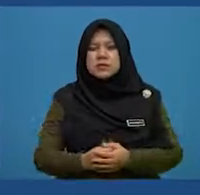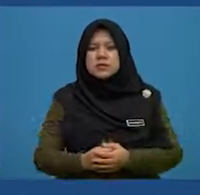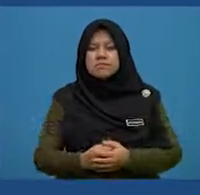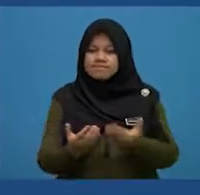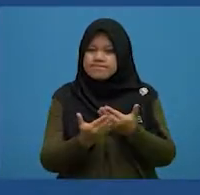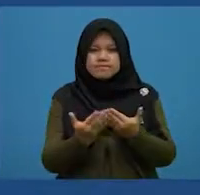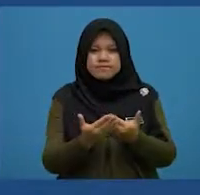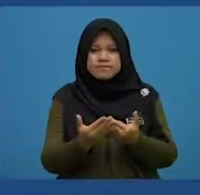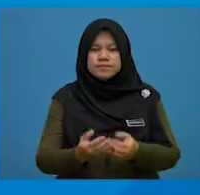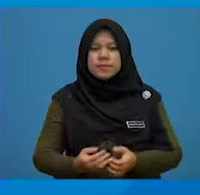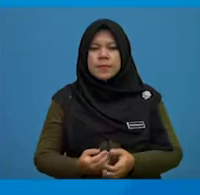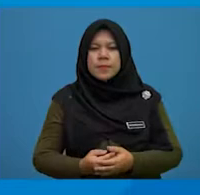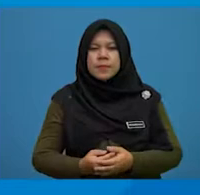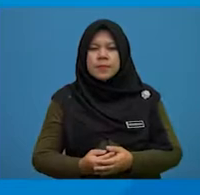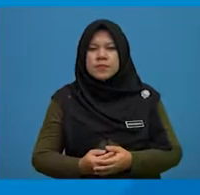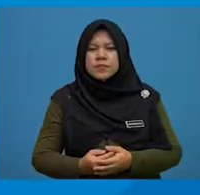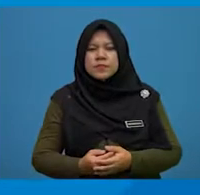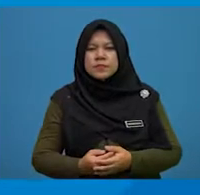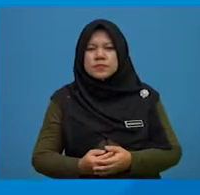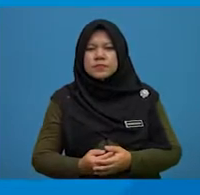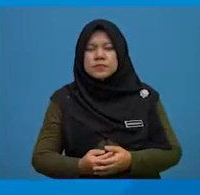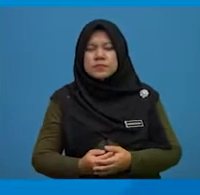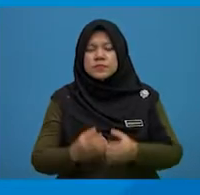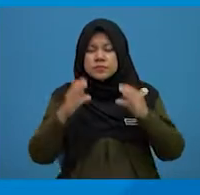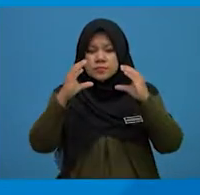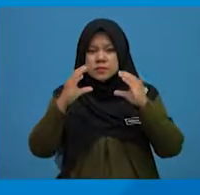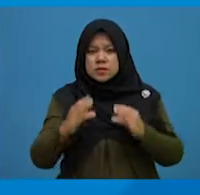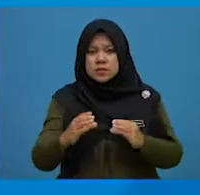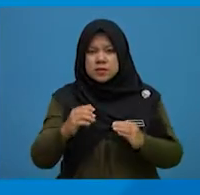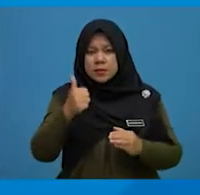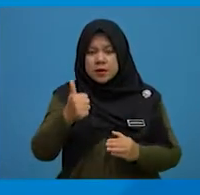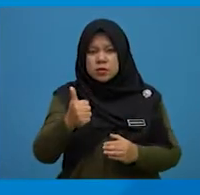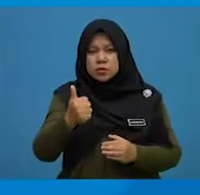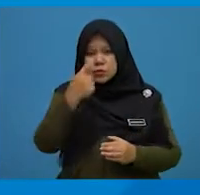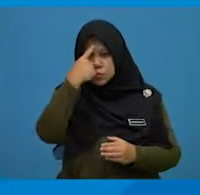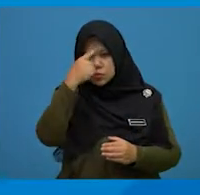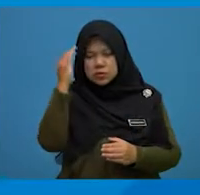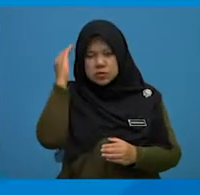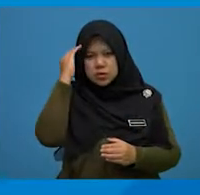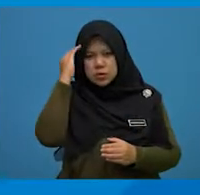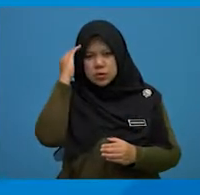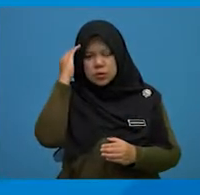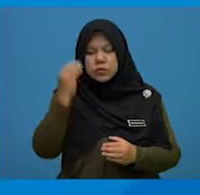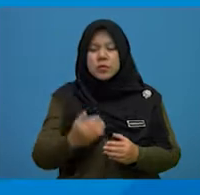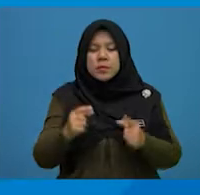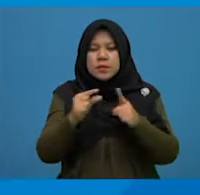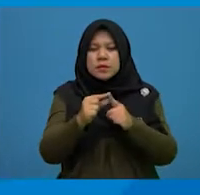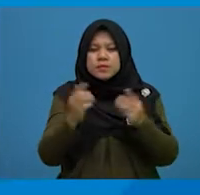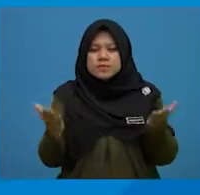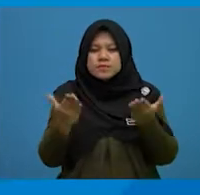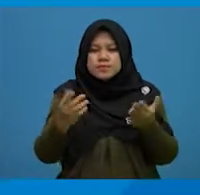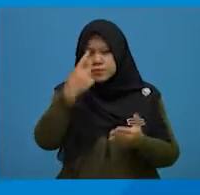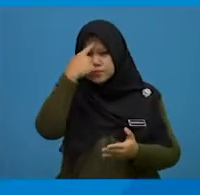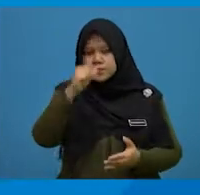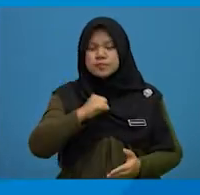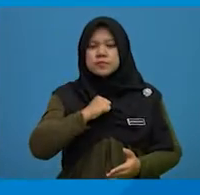easy? This is a great way to access words to encourage independent learning.